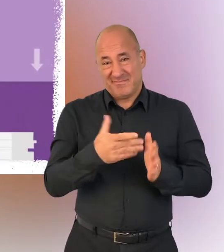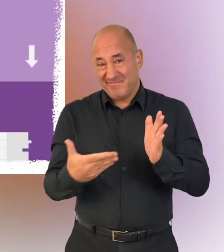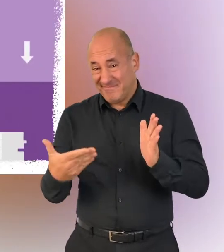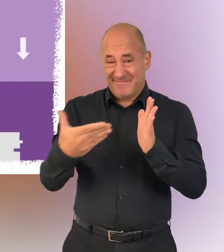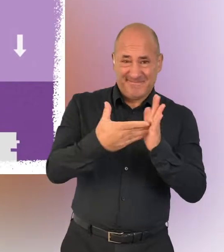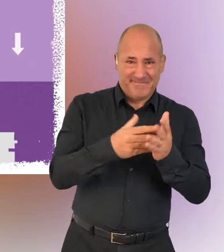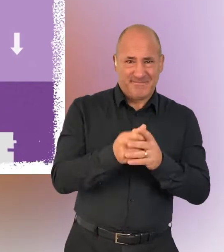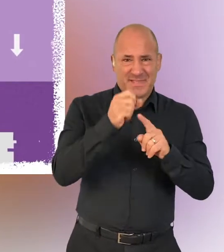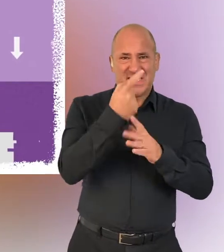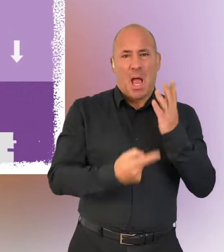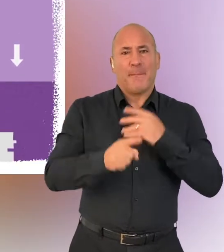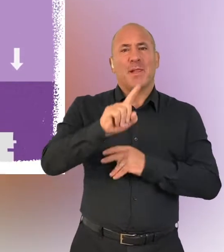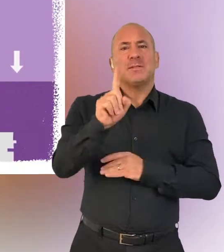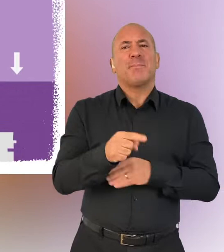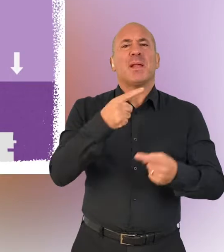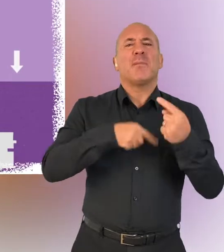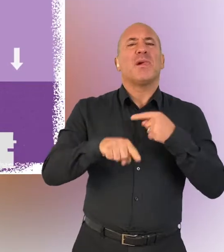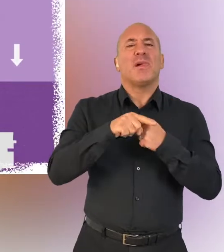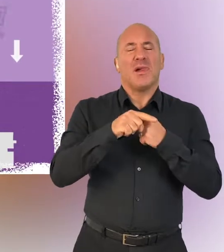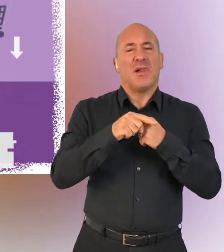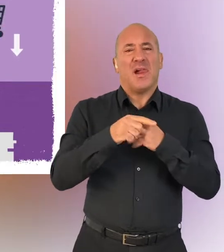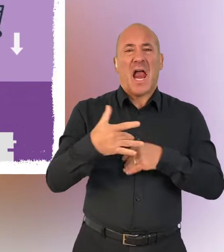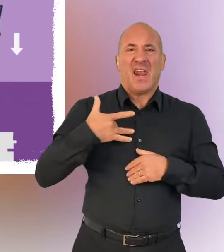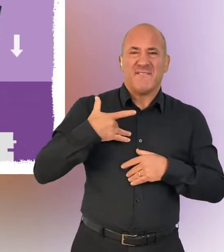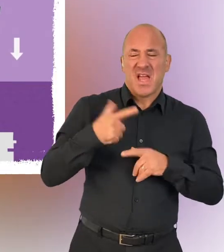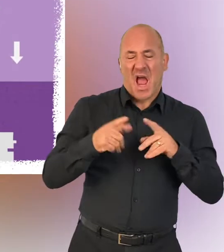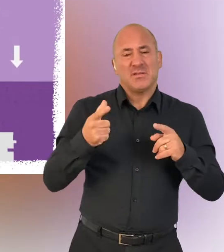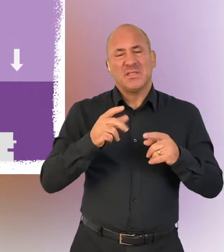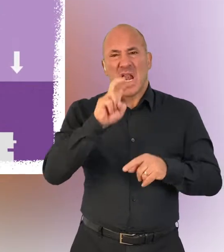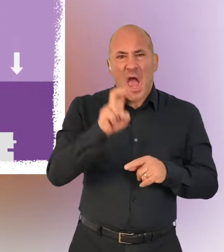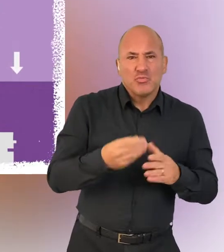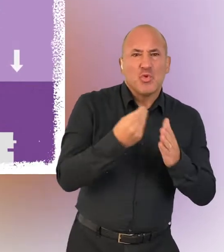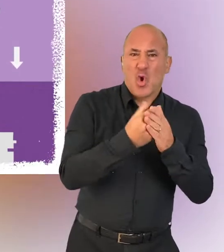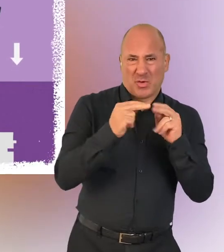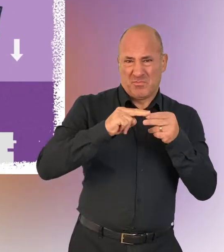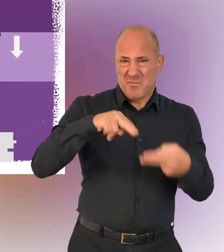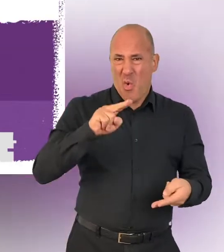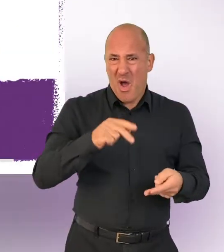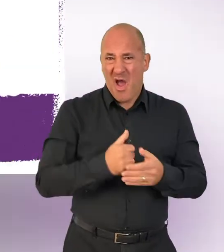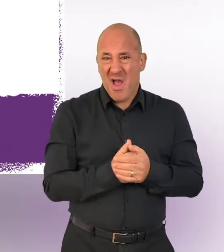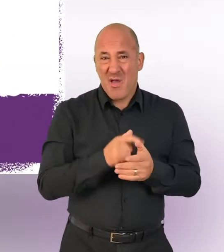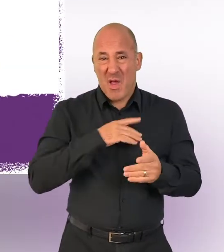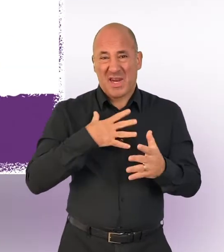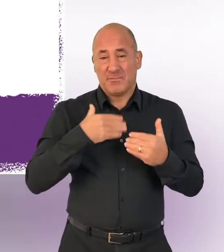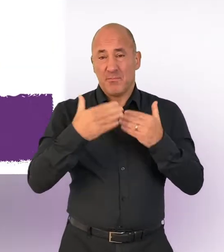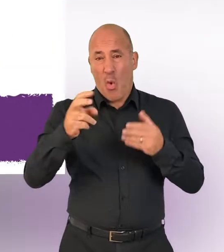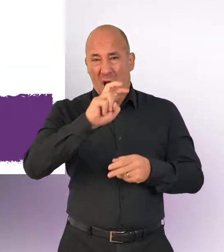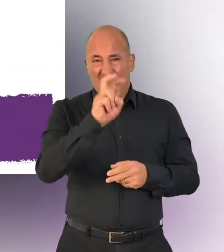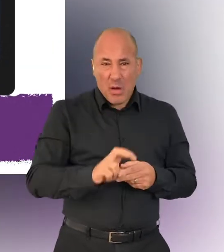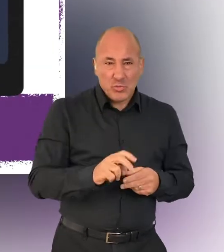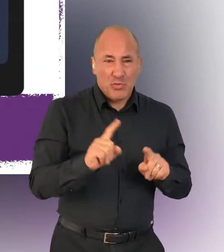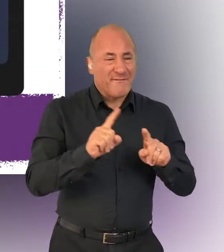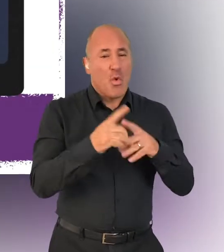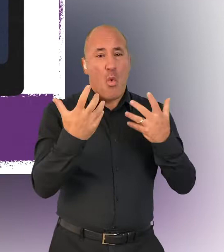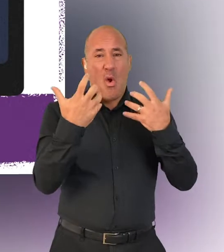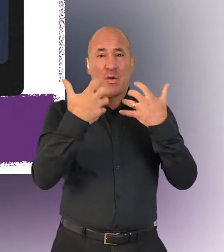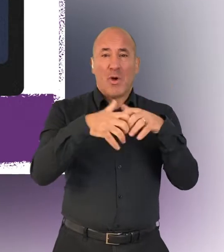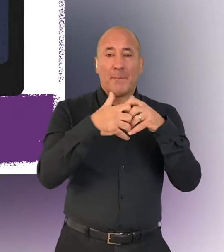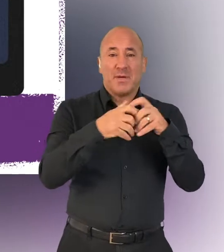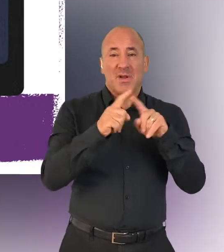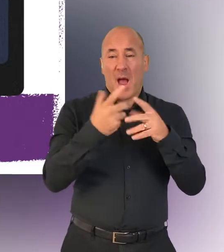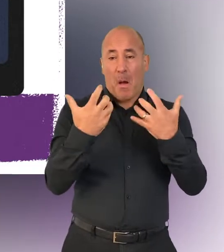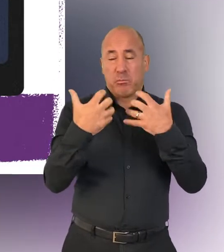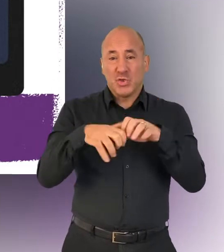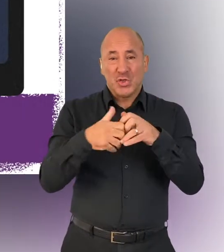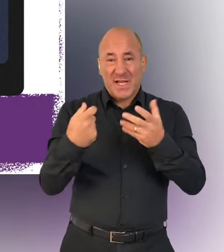On top of this, disabled people face higher living and energy costs. More energy is used to run essential equipment like